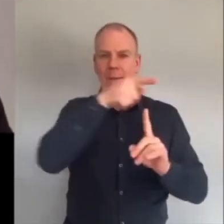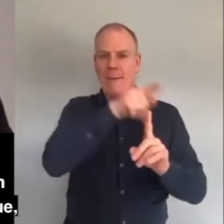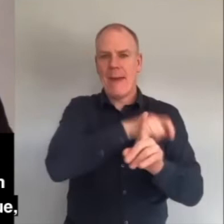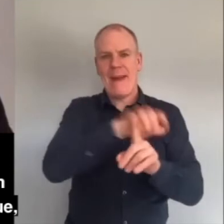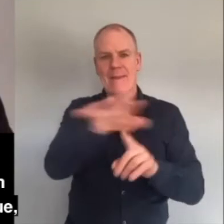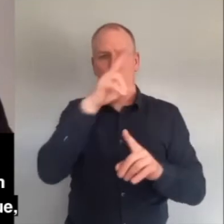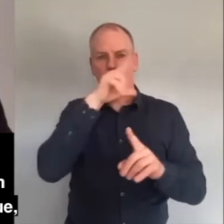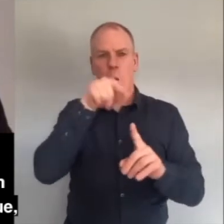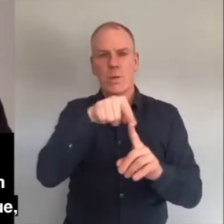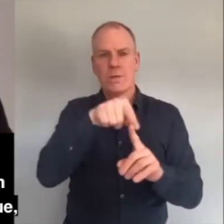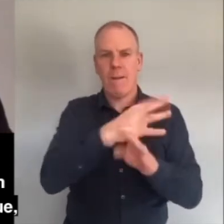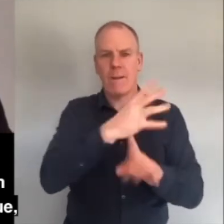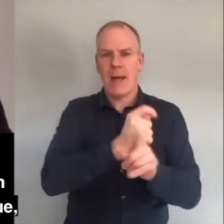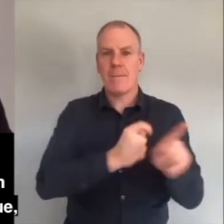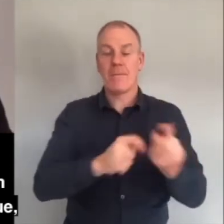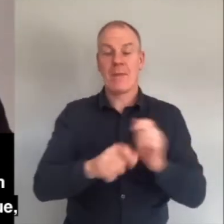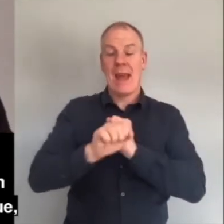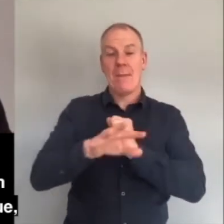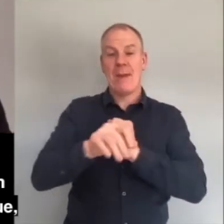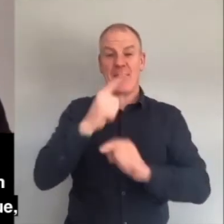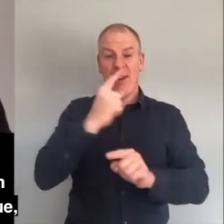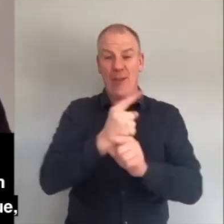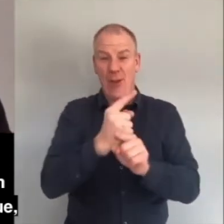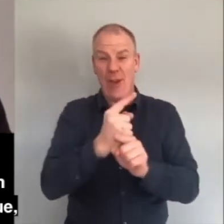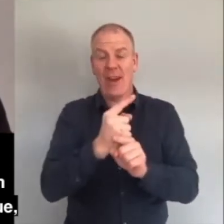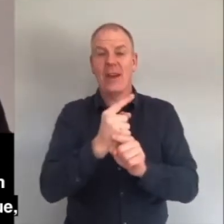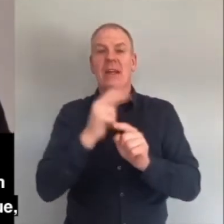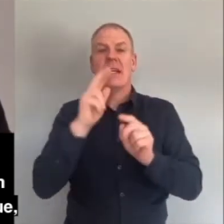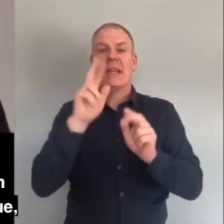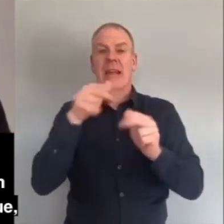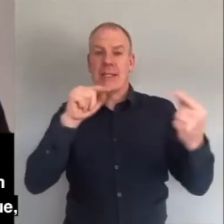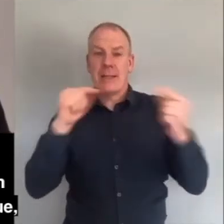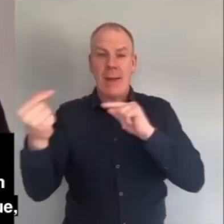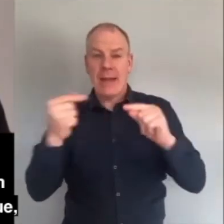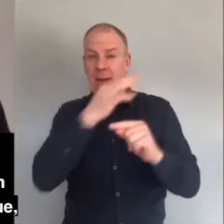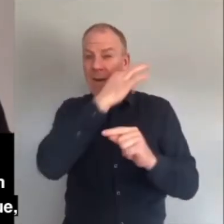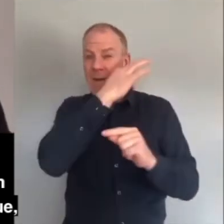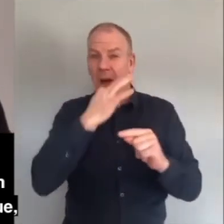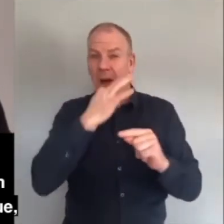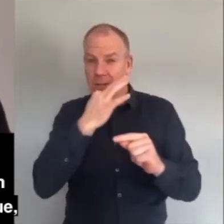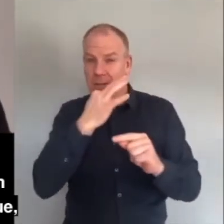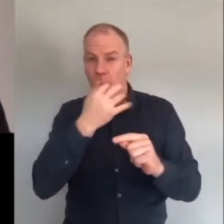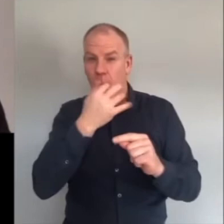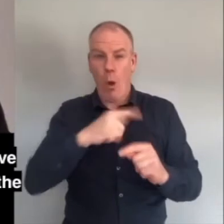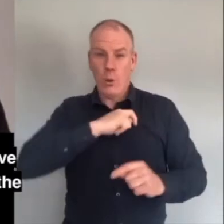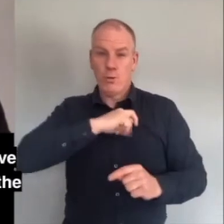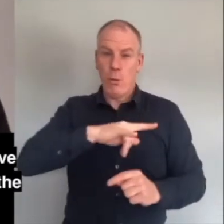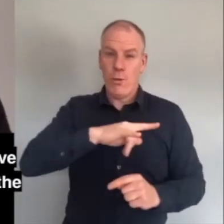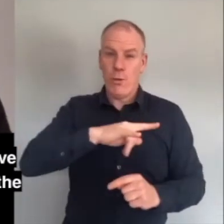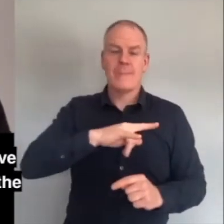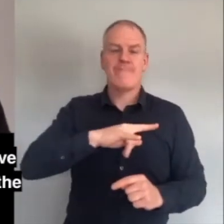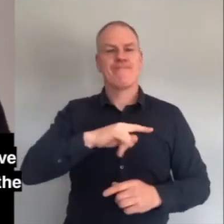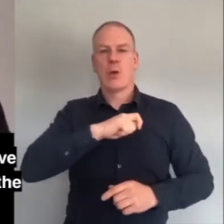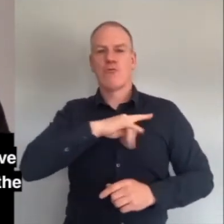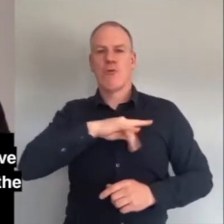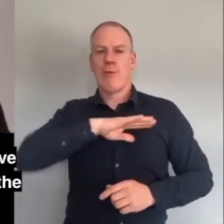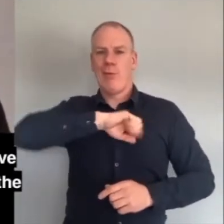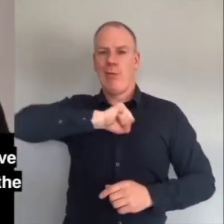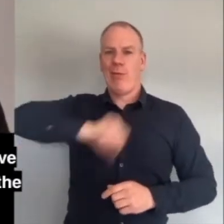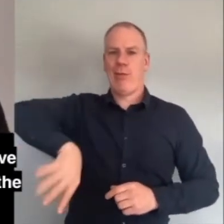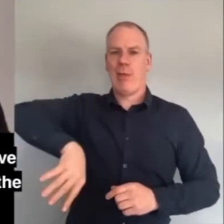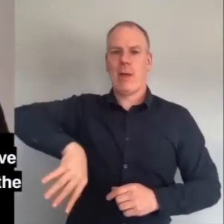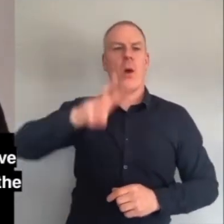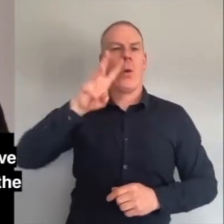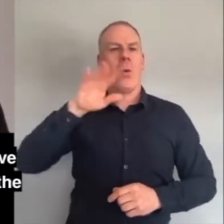And once the media are in a position of debating whether a falsehood is true, truth has already lost because